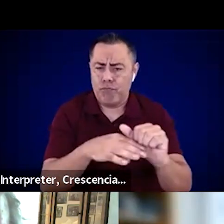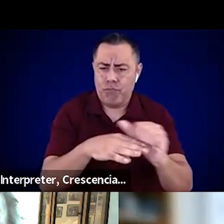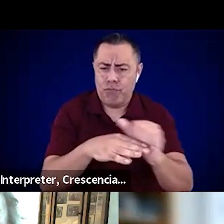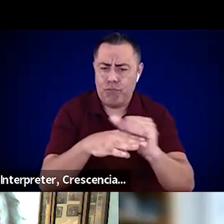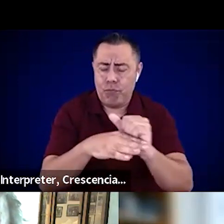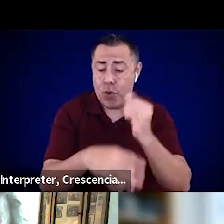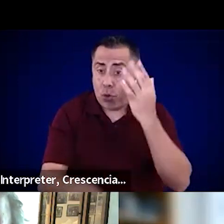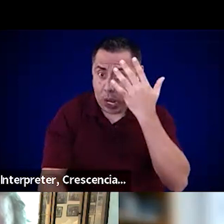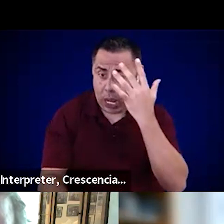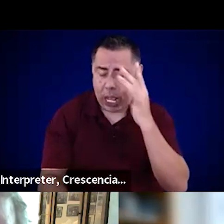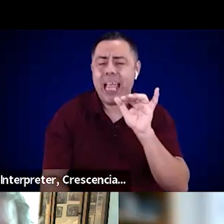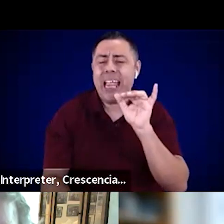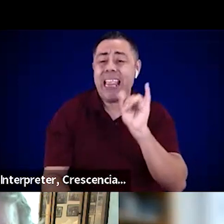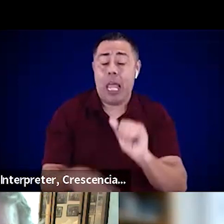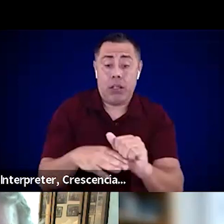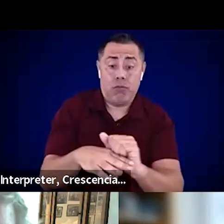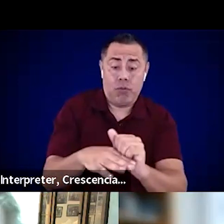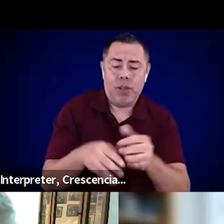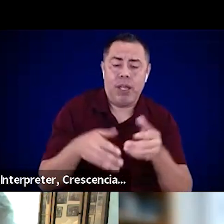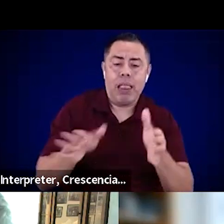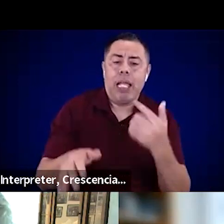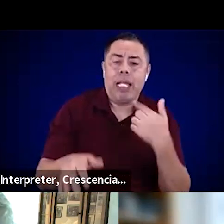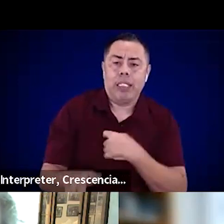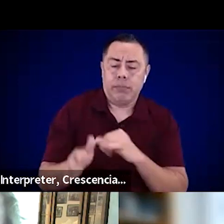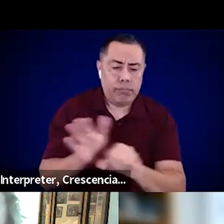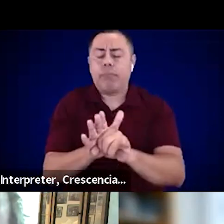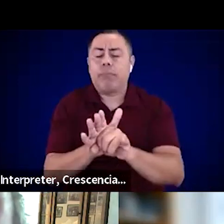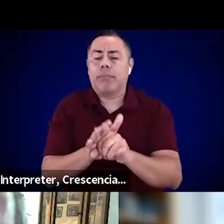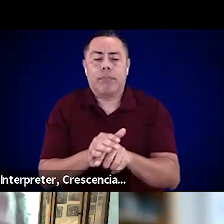face before the emergencies occur.